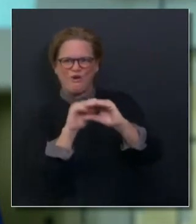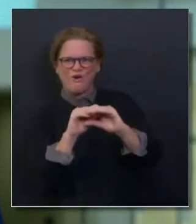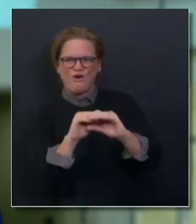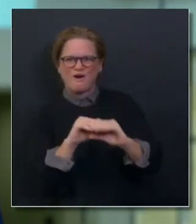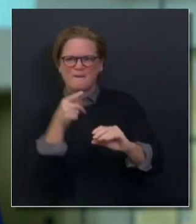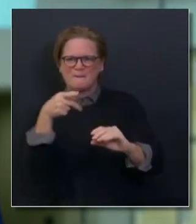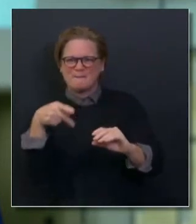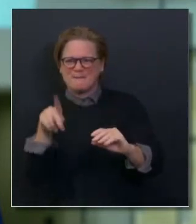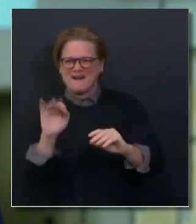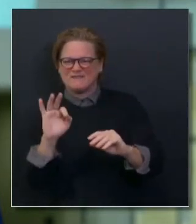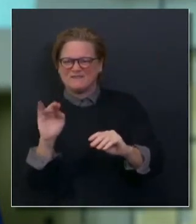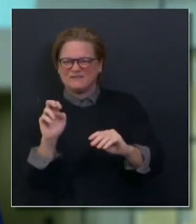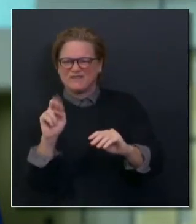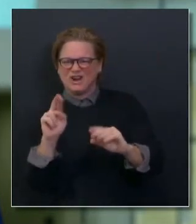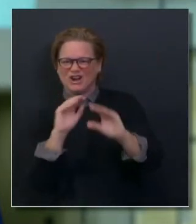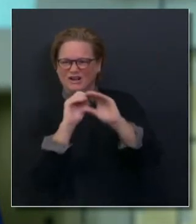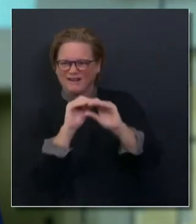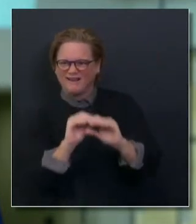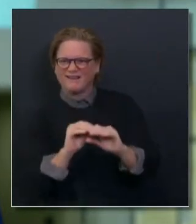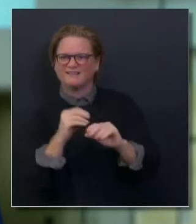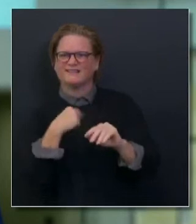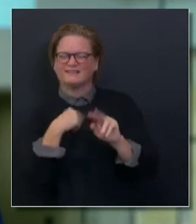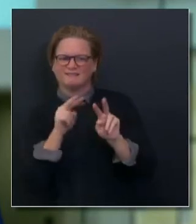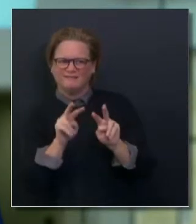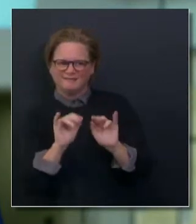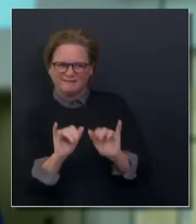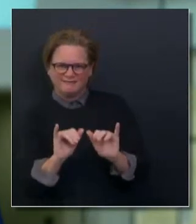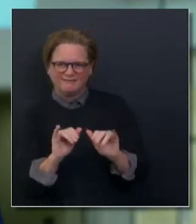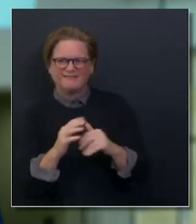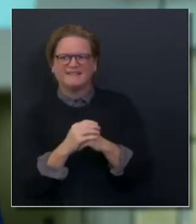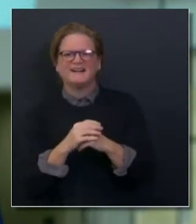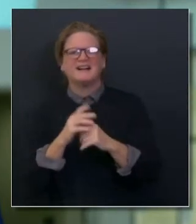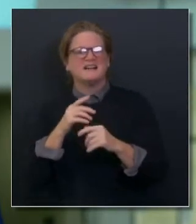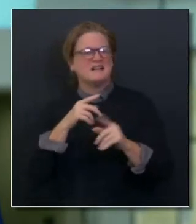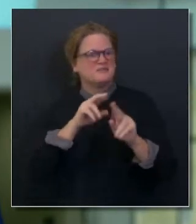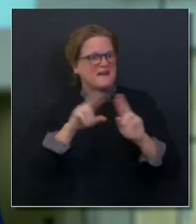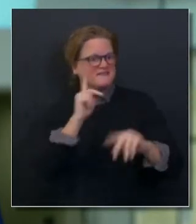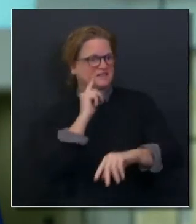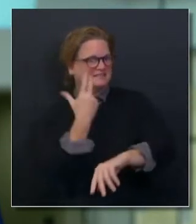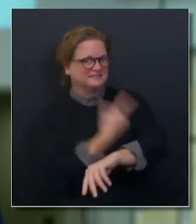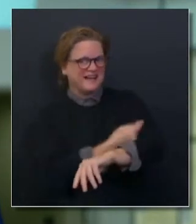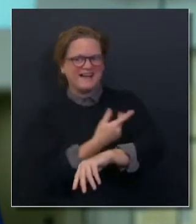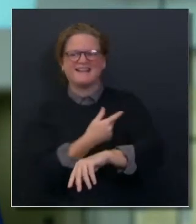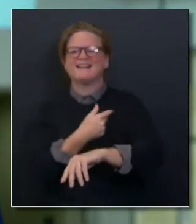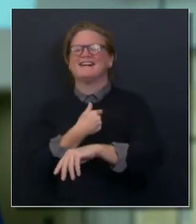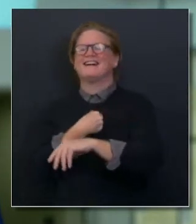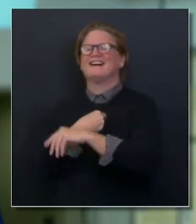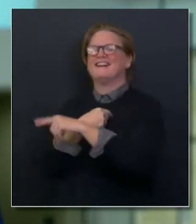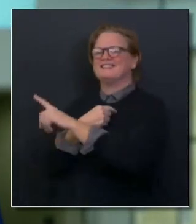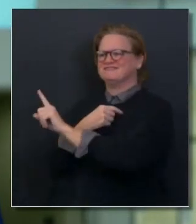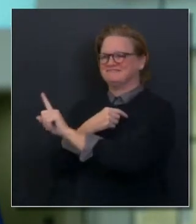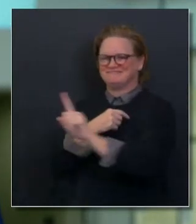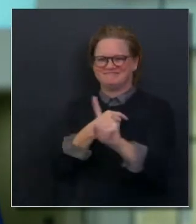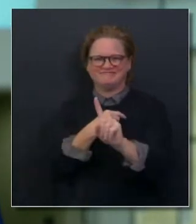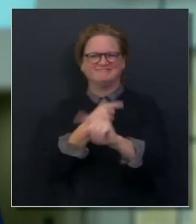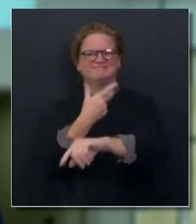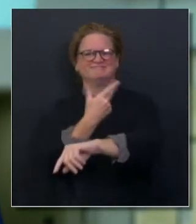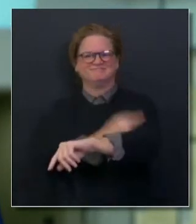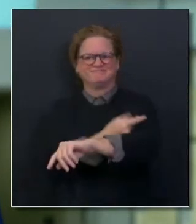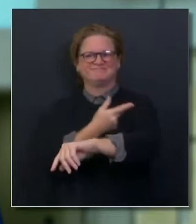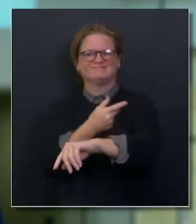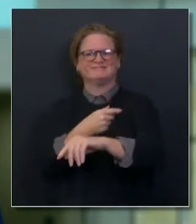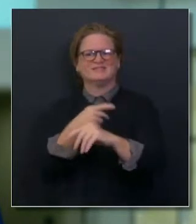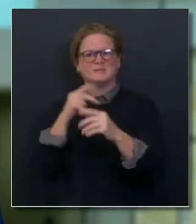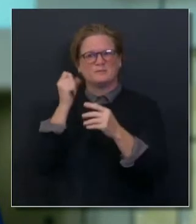vials that are going to be used immediately, and then, of course, the process of getting people registered and lined up. To your